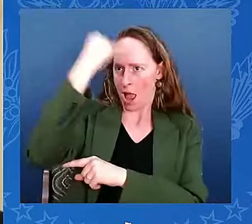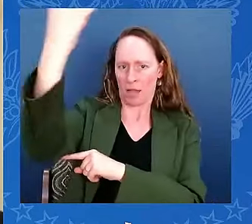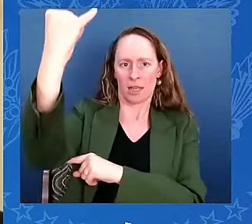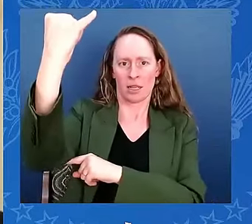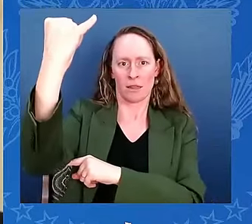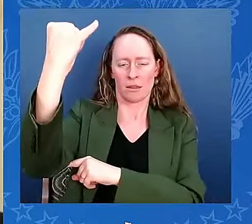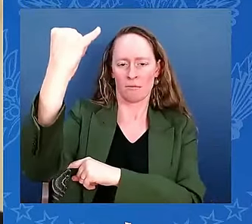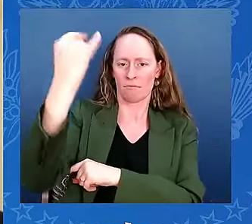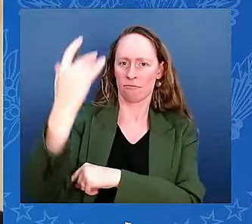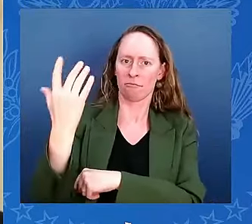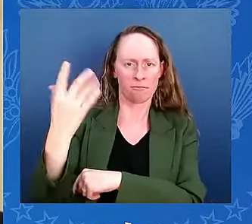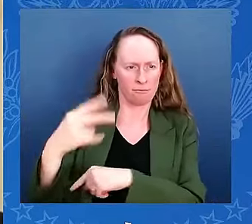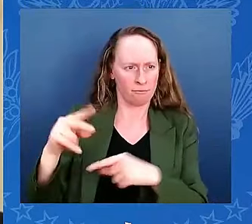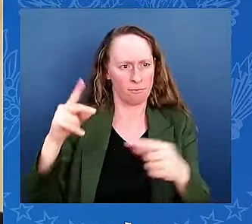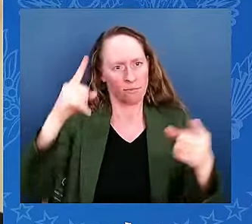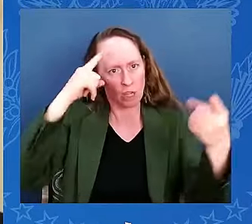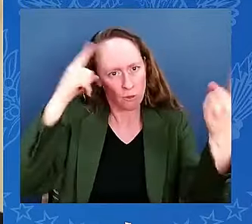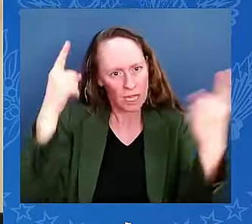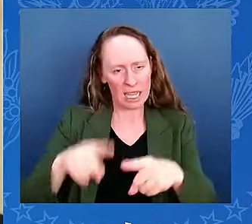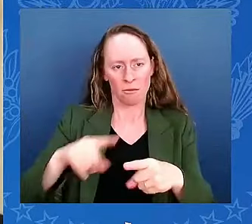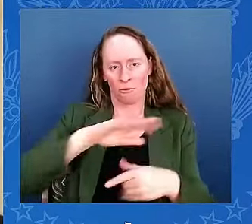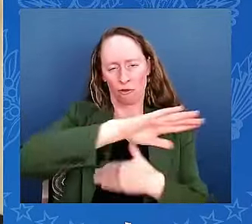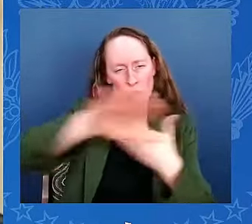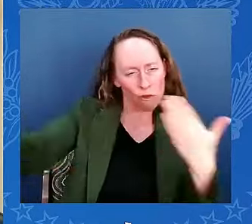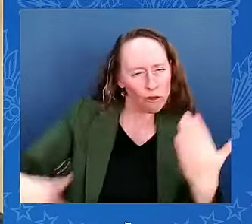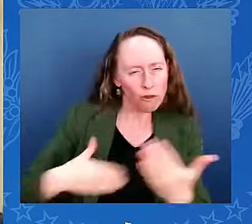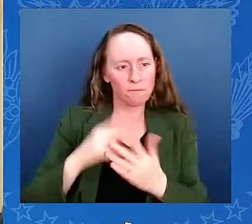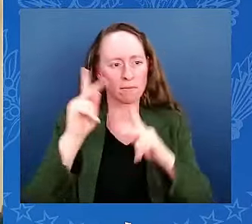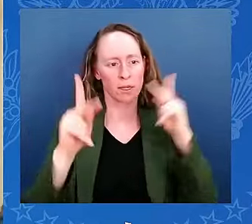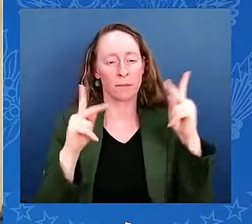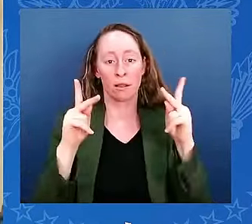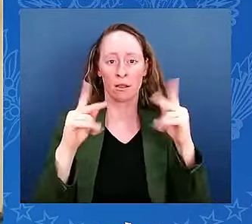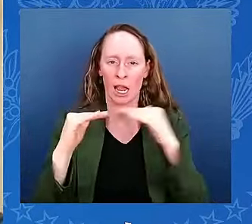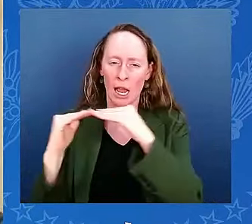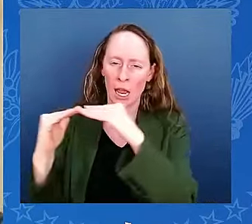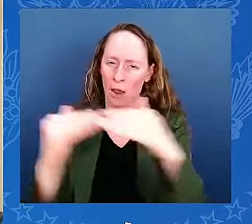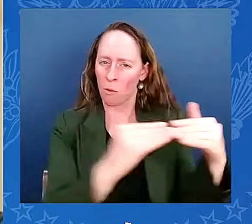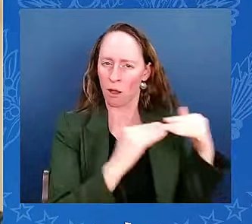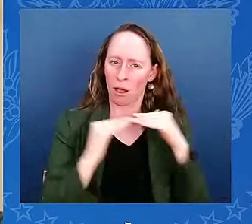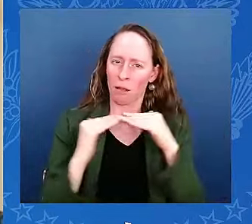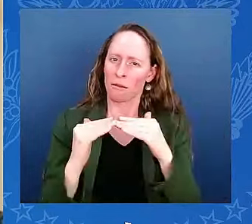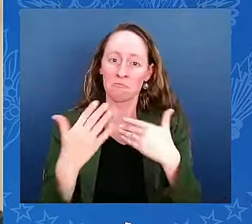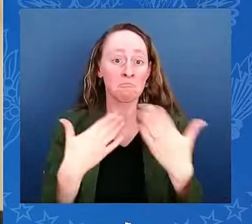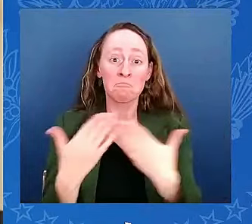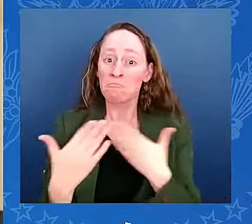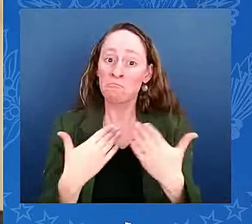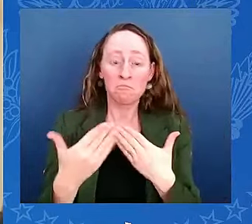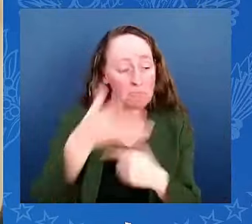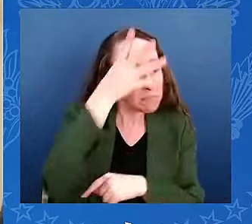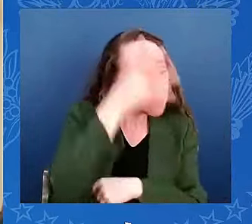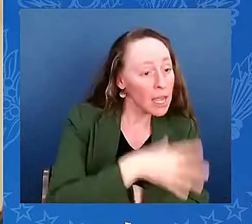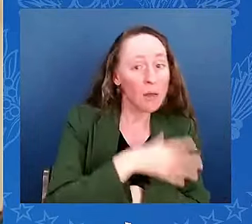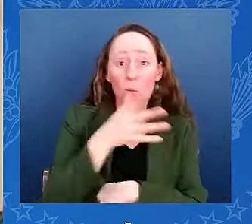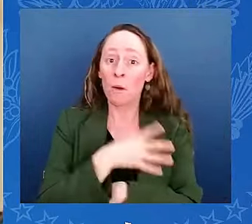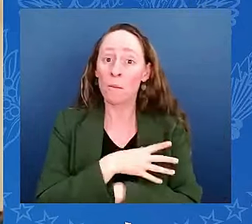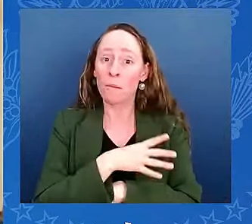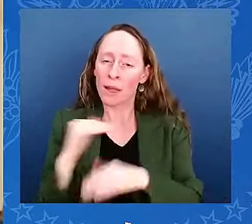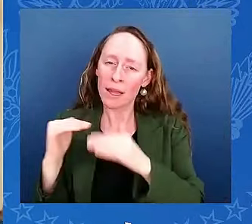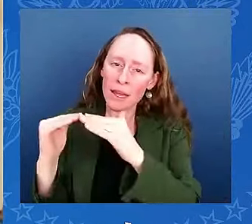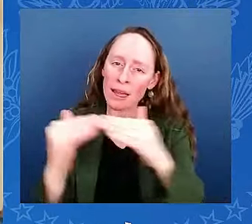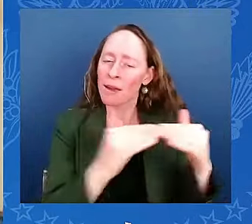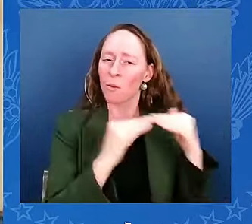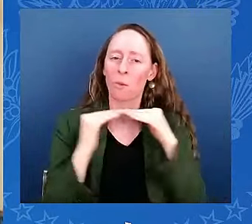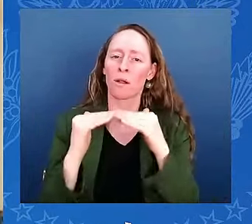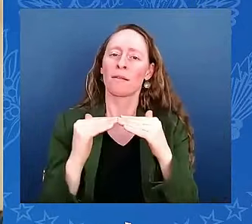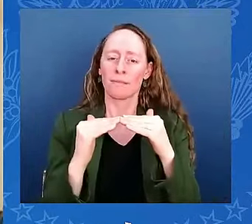that all women and men are created equal, endowed by their creator, et cetera. We mean it. We haven't always throughout our lives that we